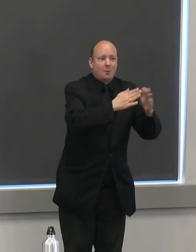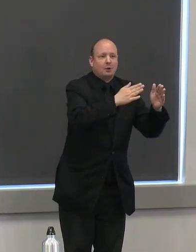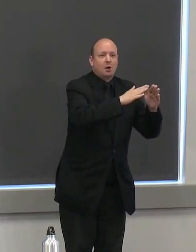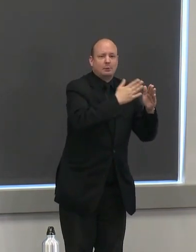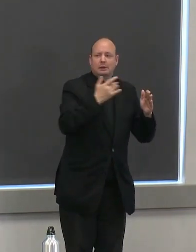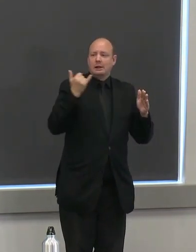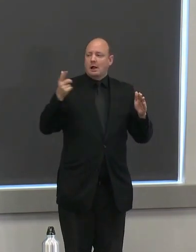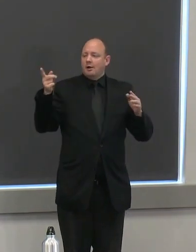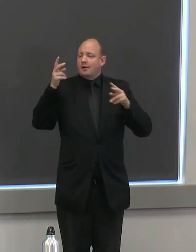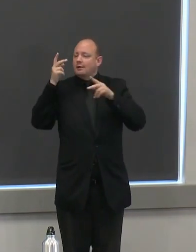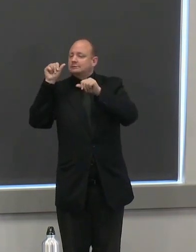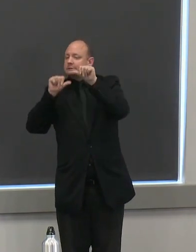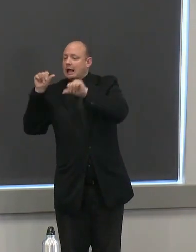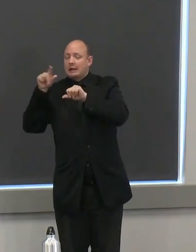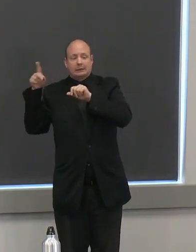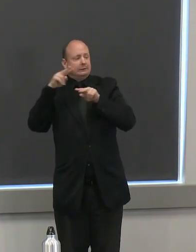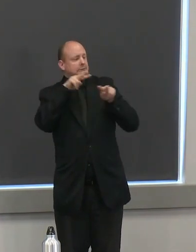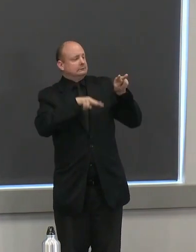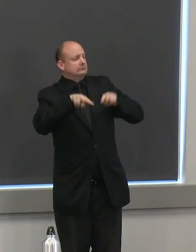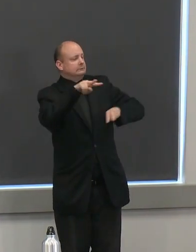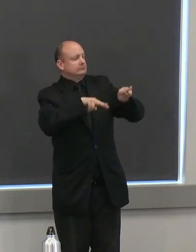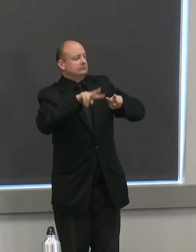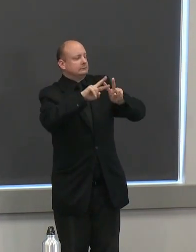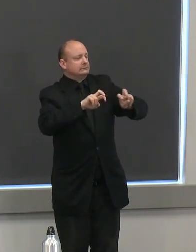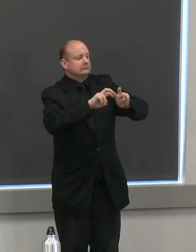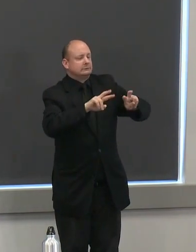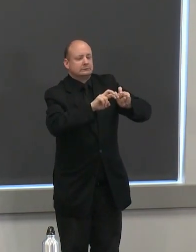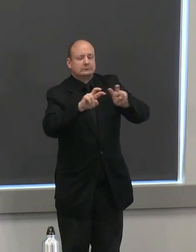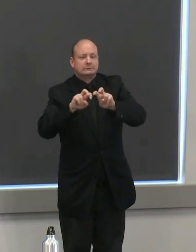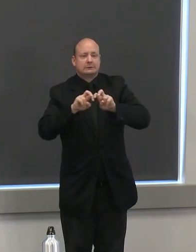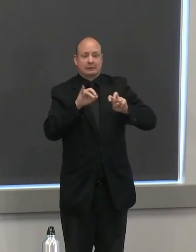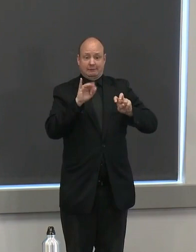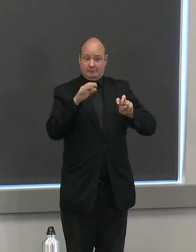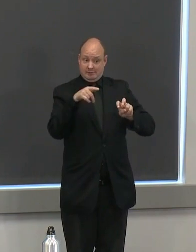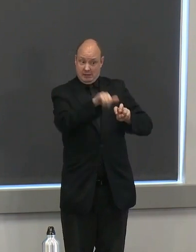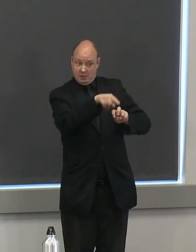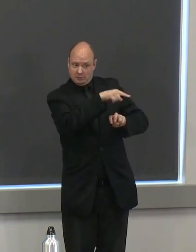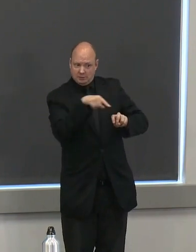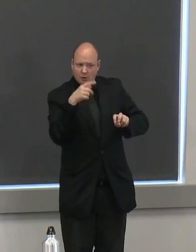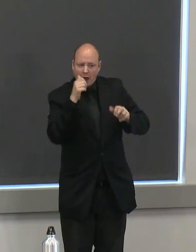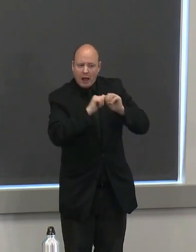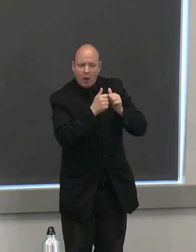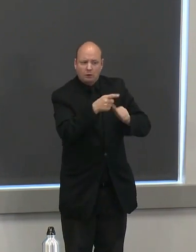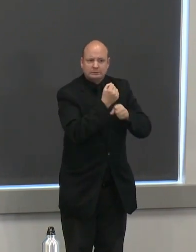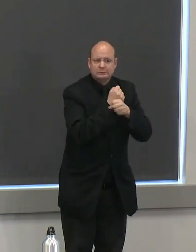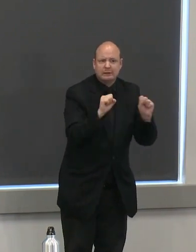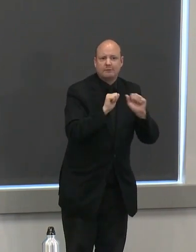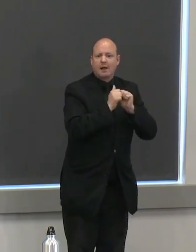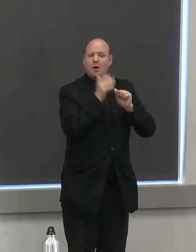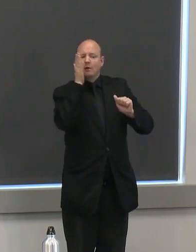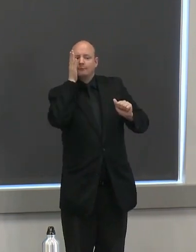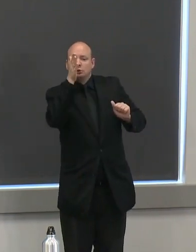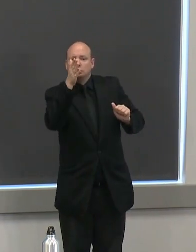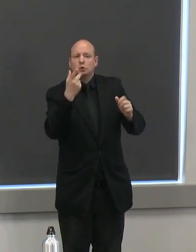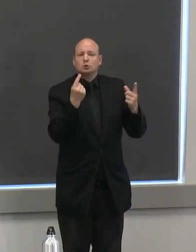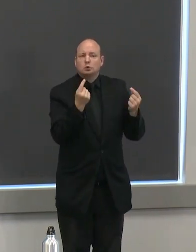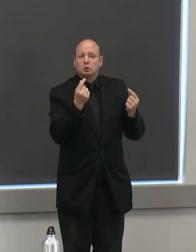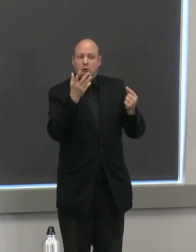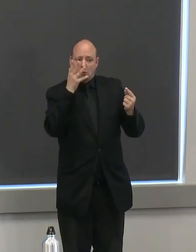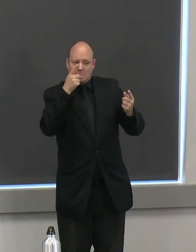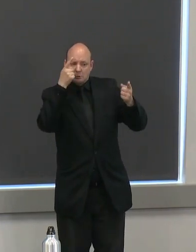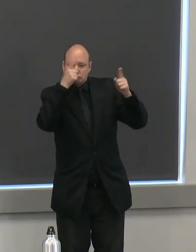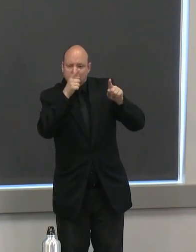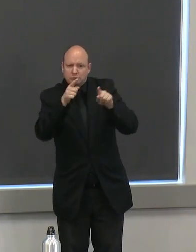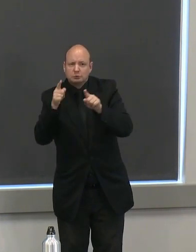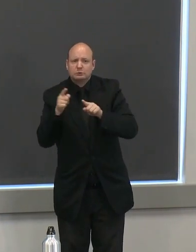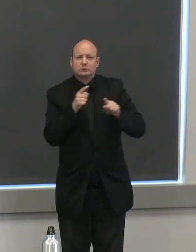safely take steps forward public health experts agree that there are key steps to safely reopening